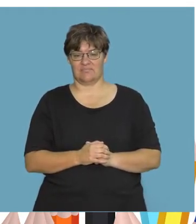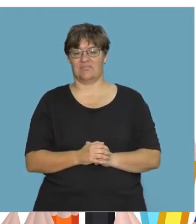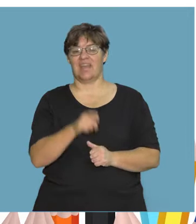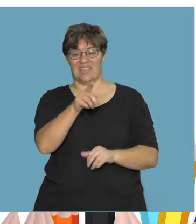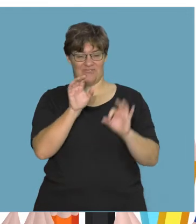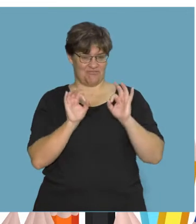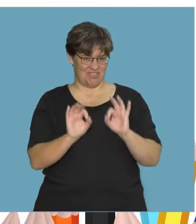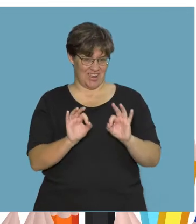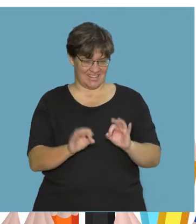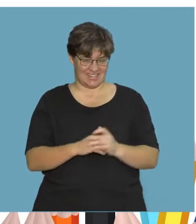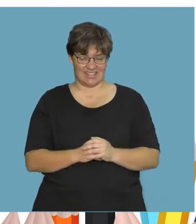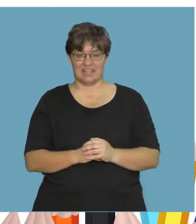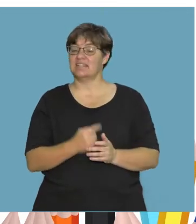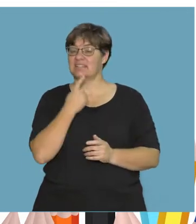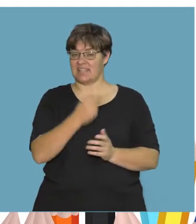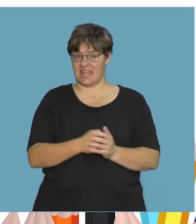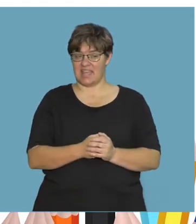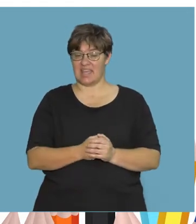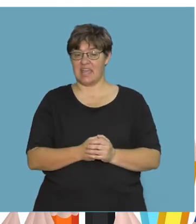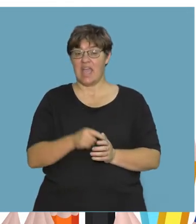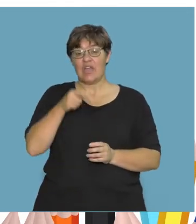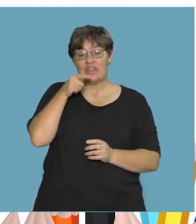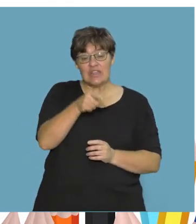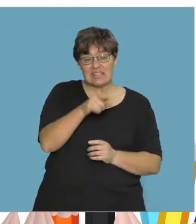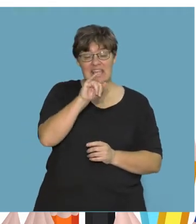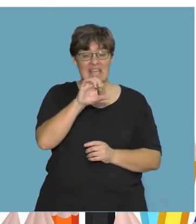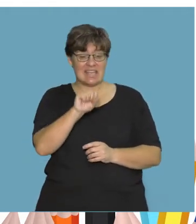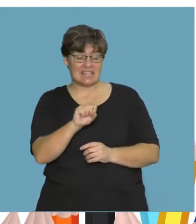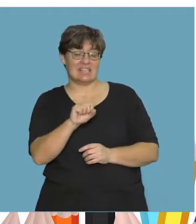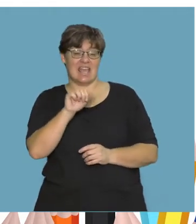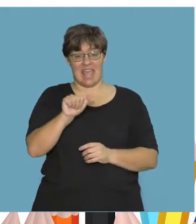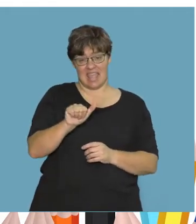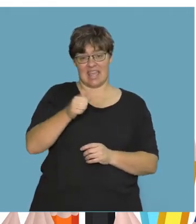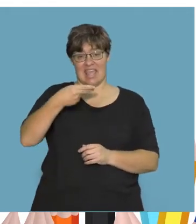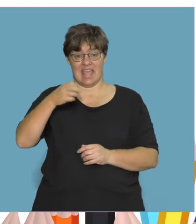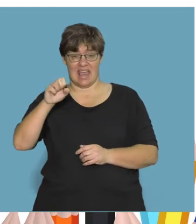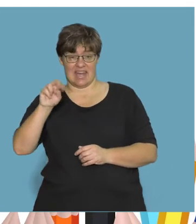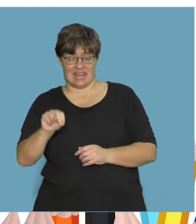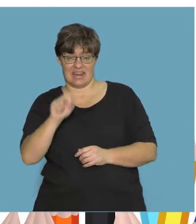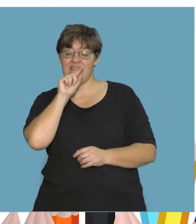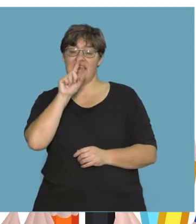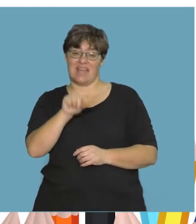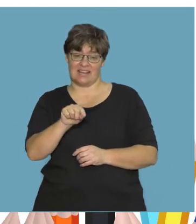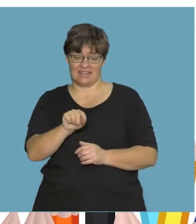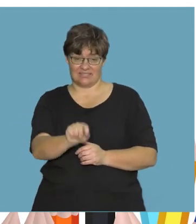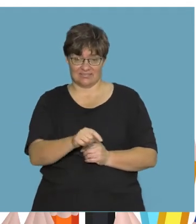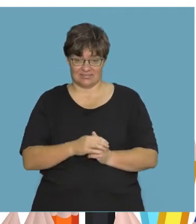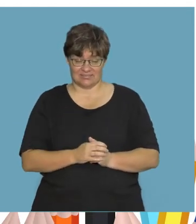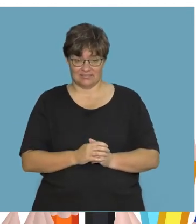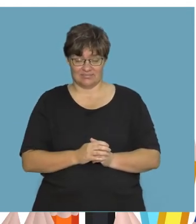That's right! Say, this is a hen. That's